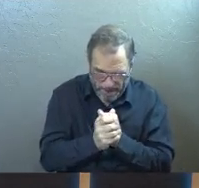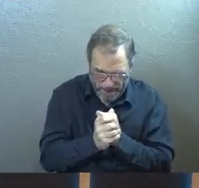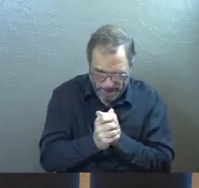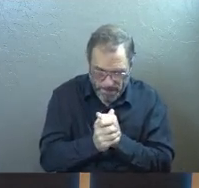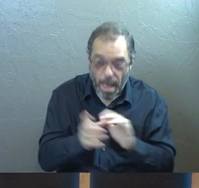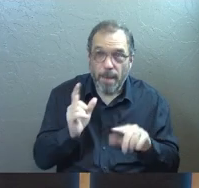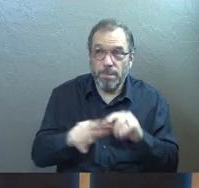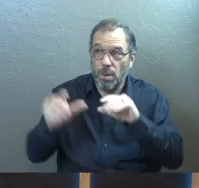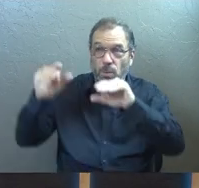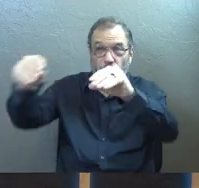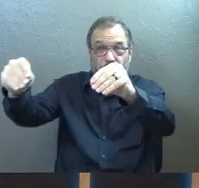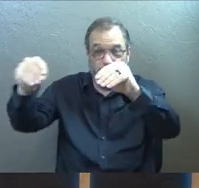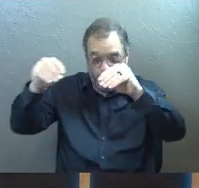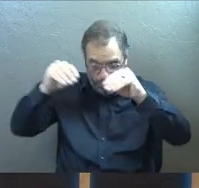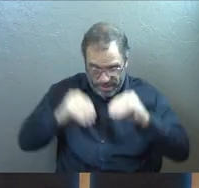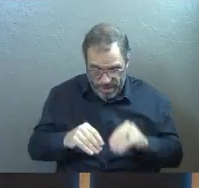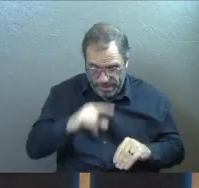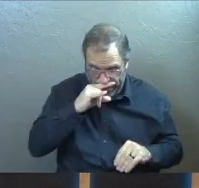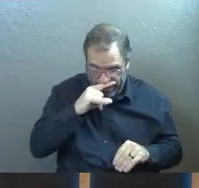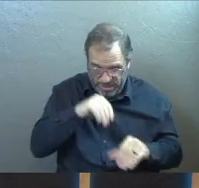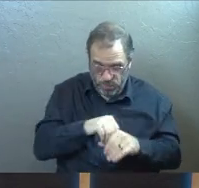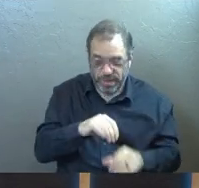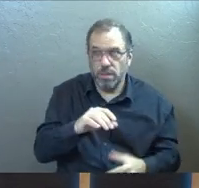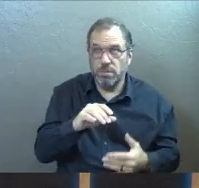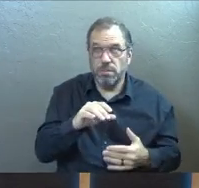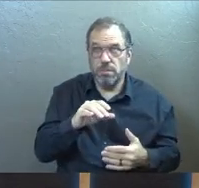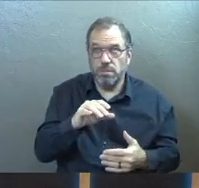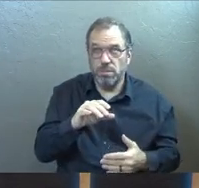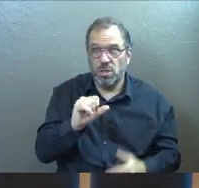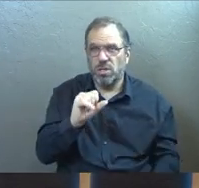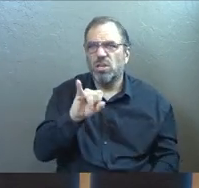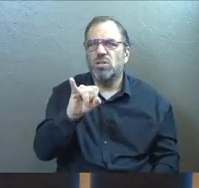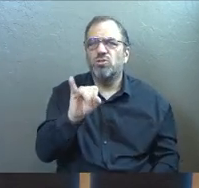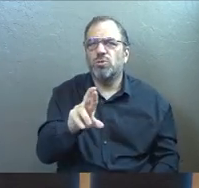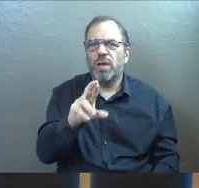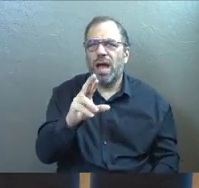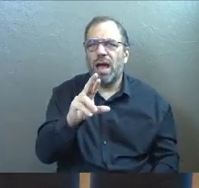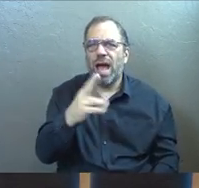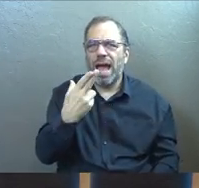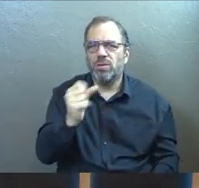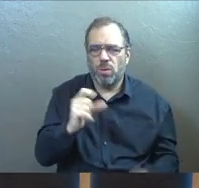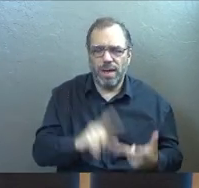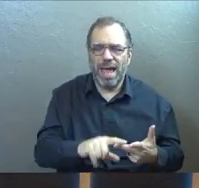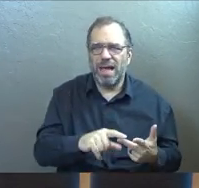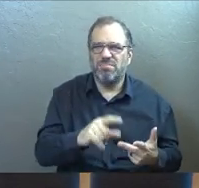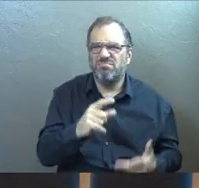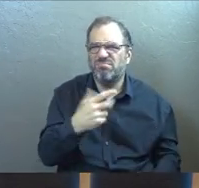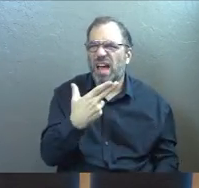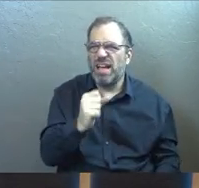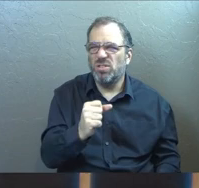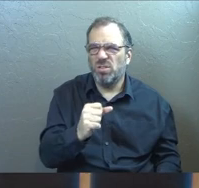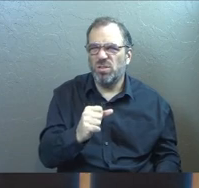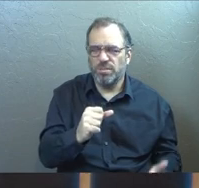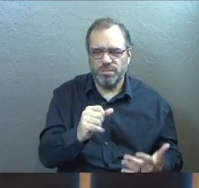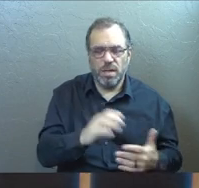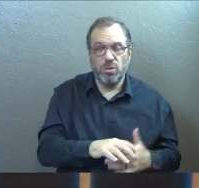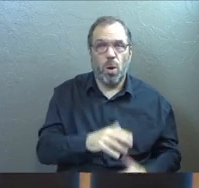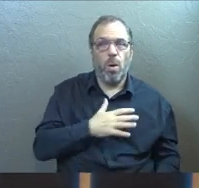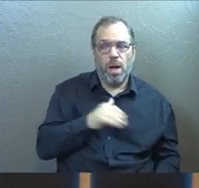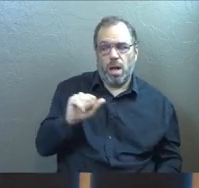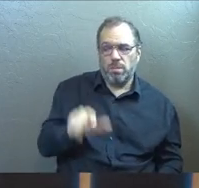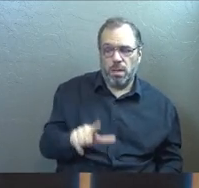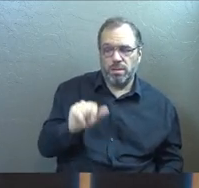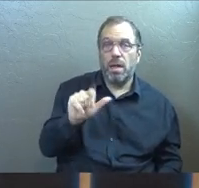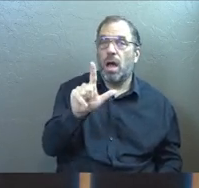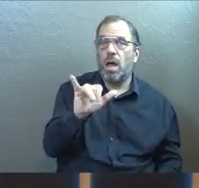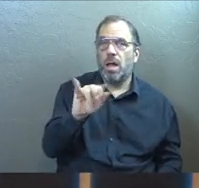But when we moved here, my kids were in junior high and early high school. And as much as Linda and I